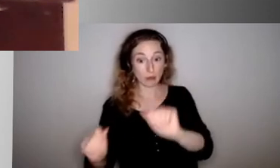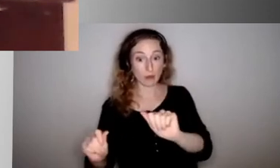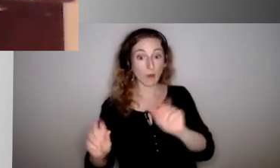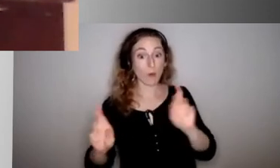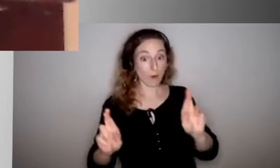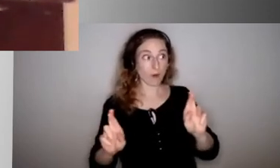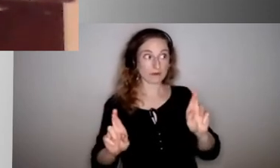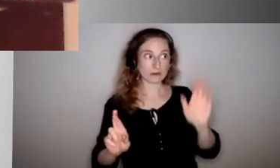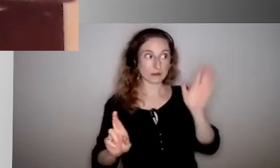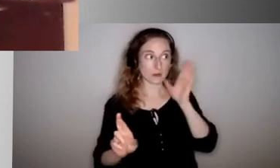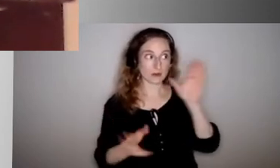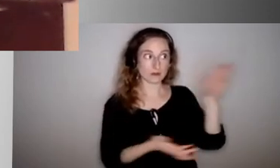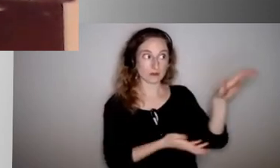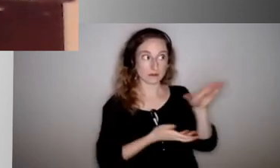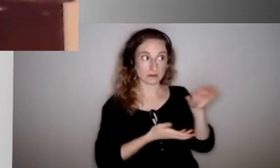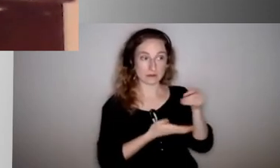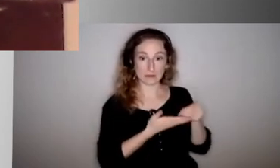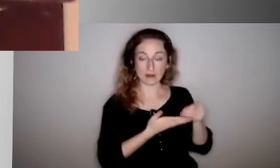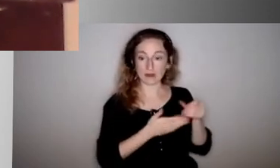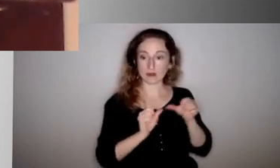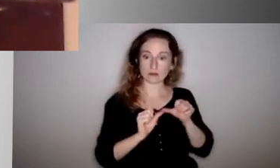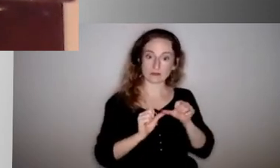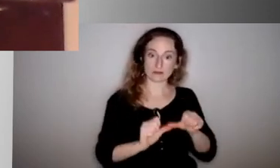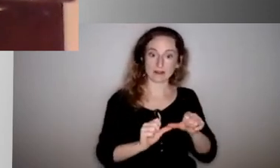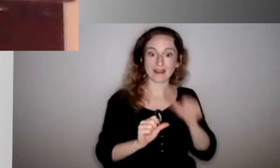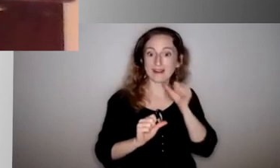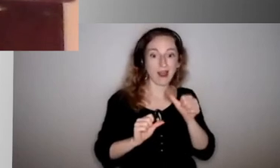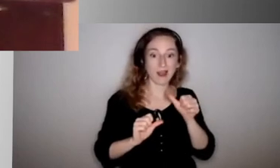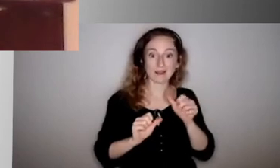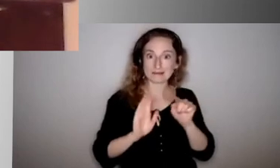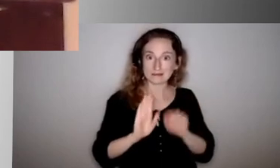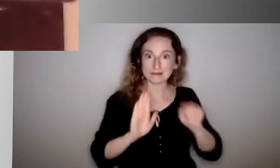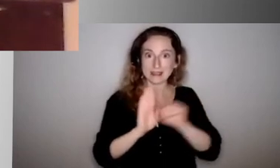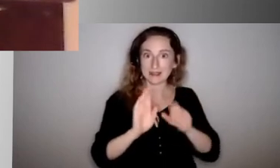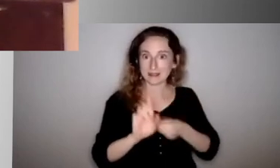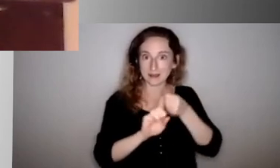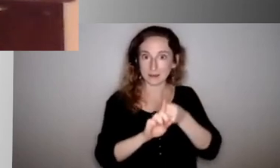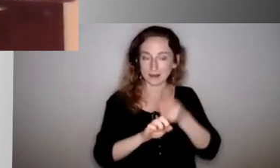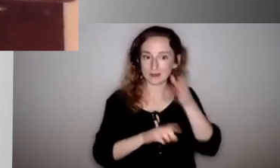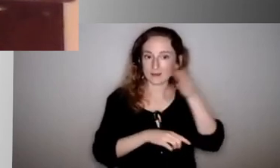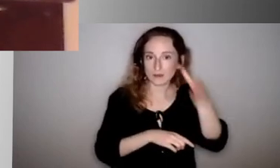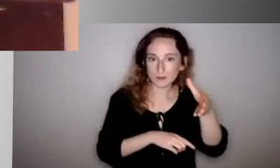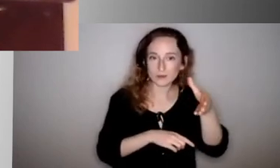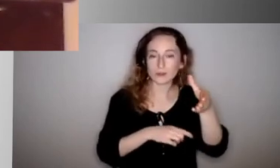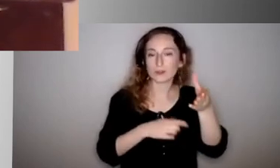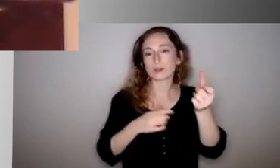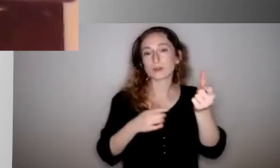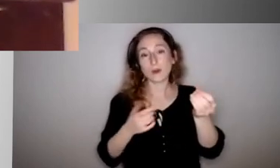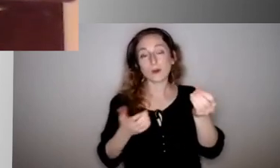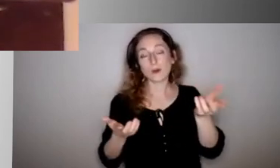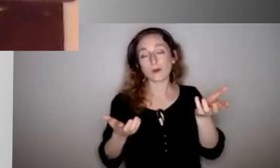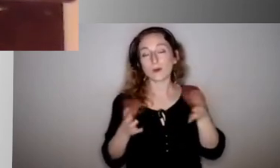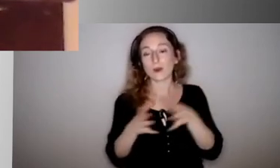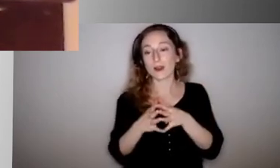us to be able to sustain those things and to not have a negative impact in future years for what we're looking at as we